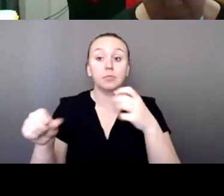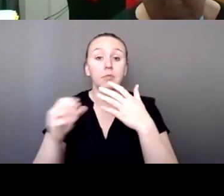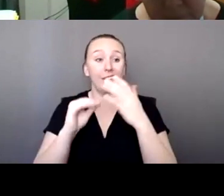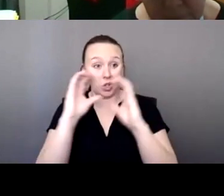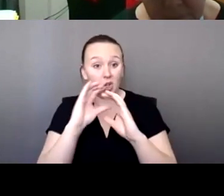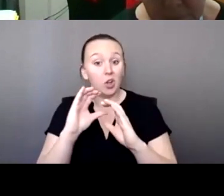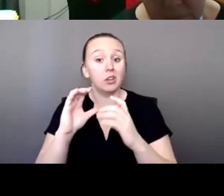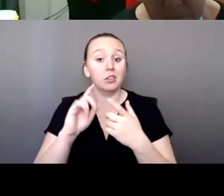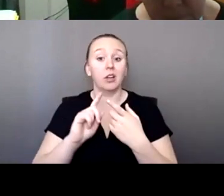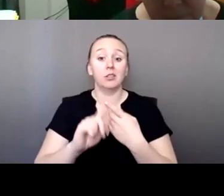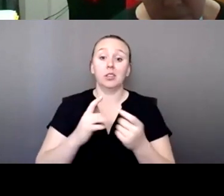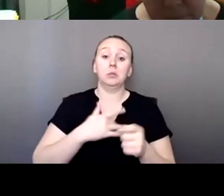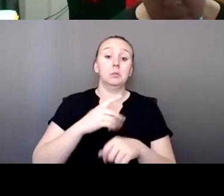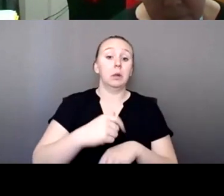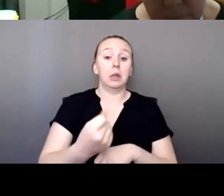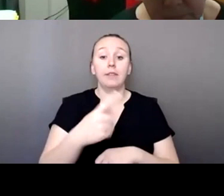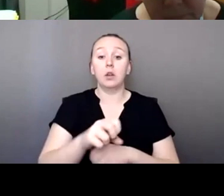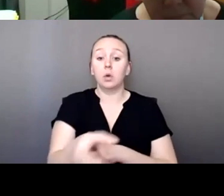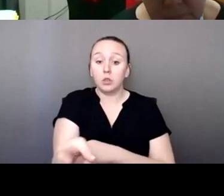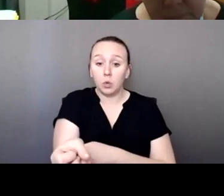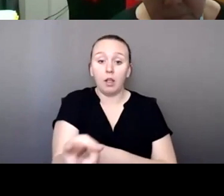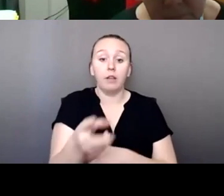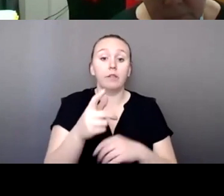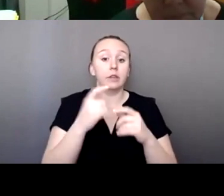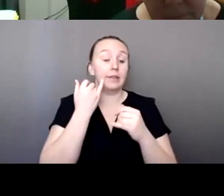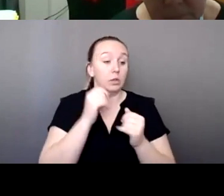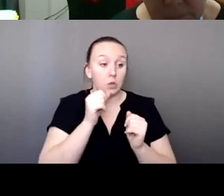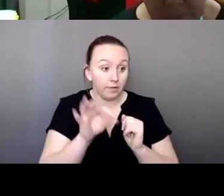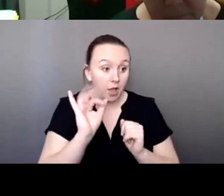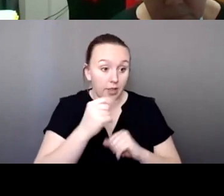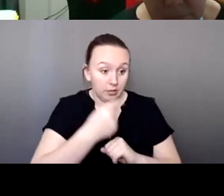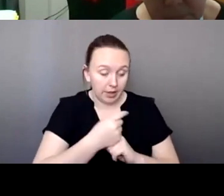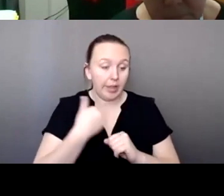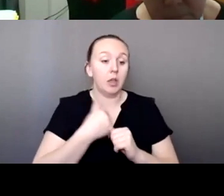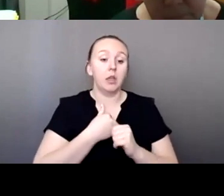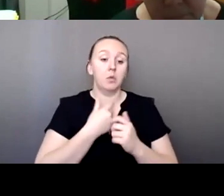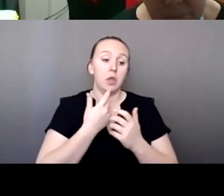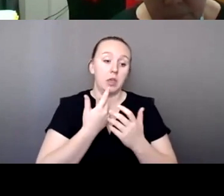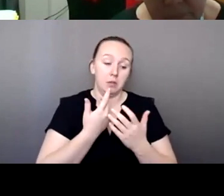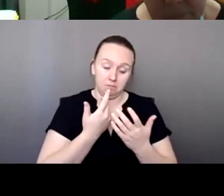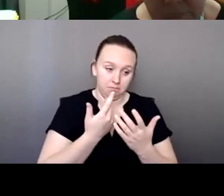around 11 or 12 and then we, if we don't find them that day, we start again at 9 AM.